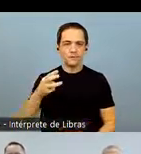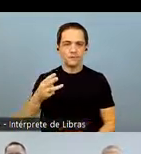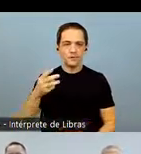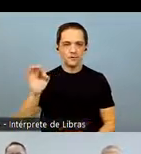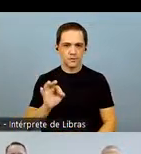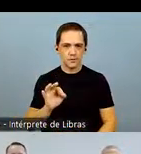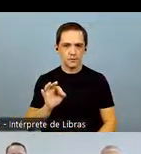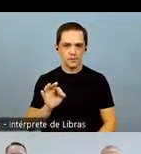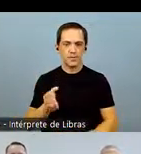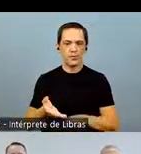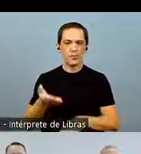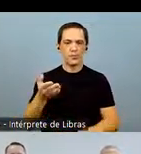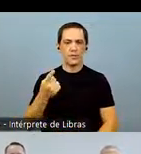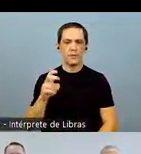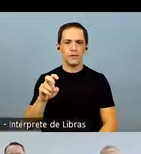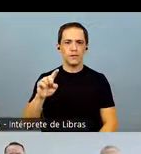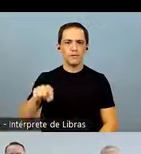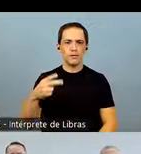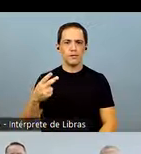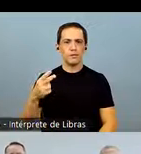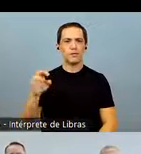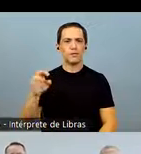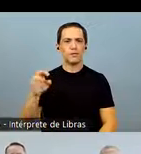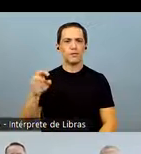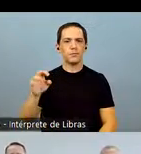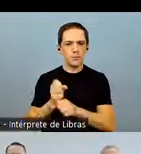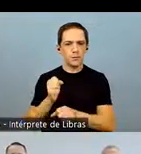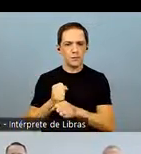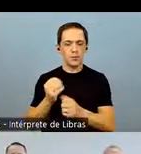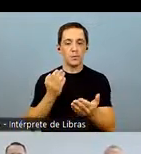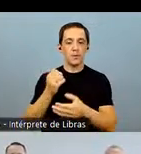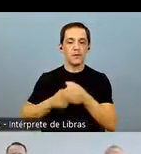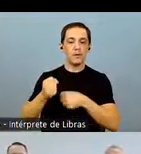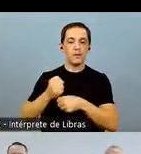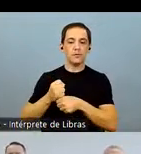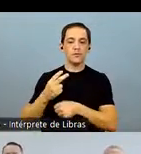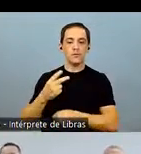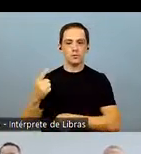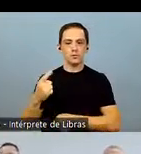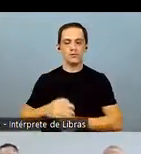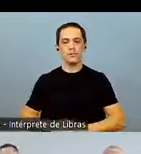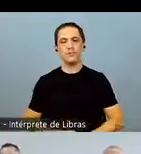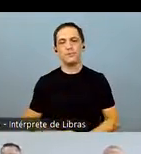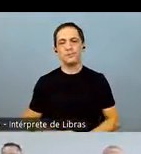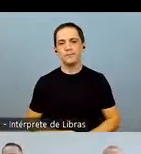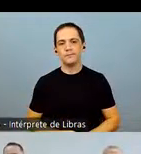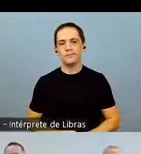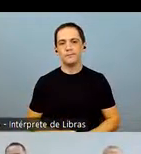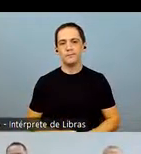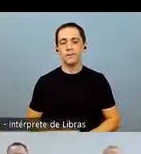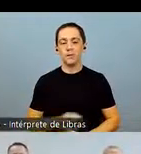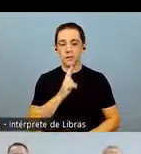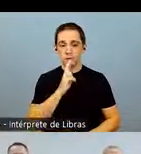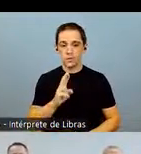EBITDA margin was 52.3%, growing 15.2 percentage points compared to